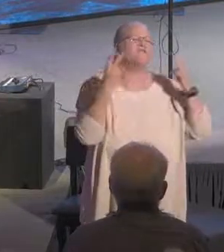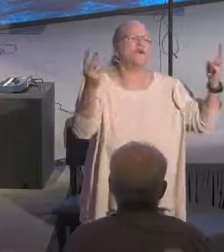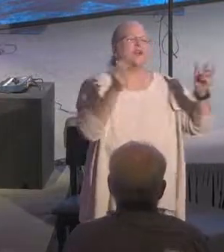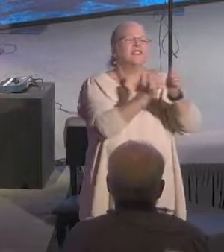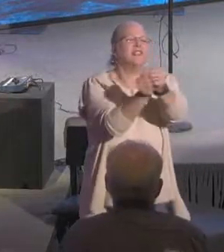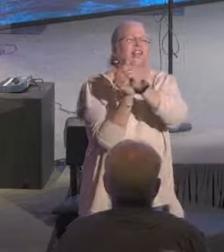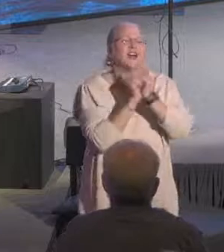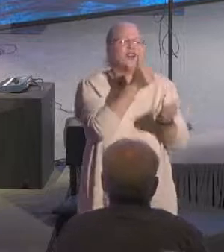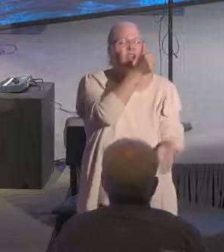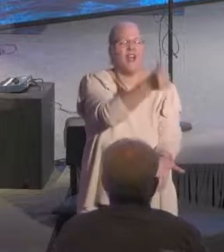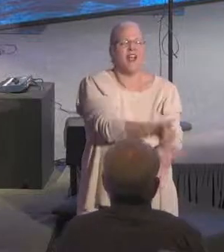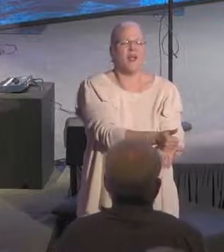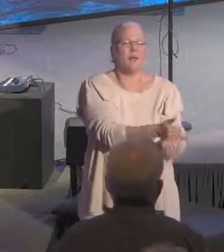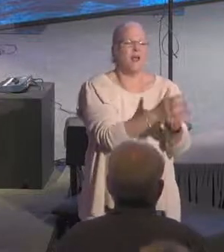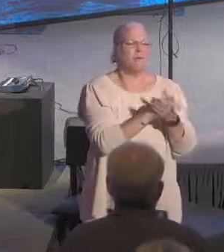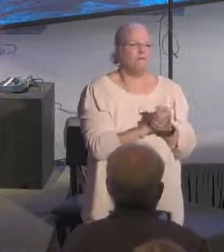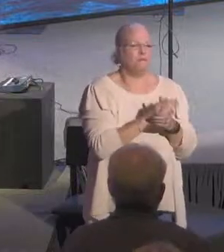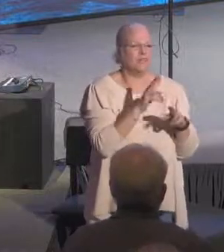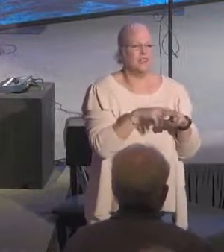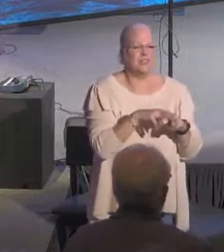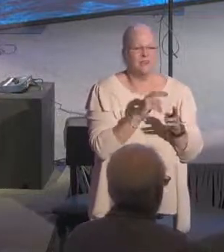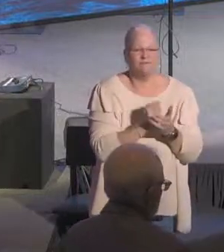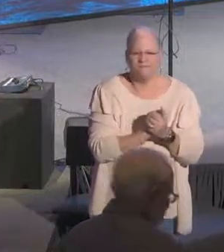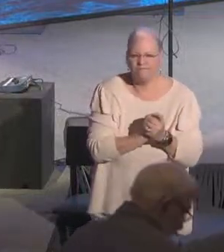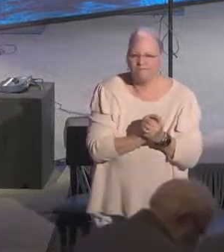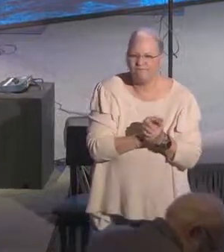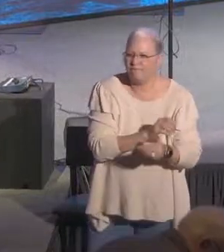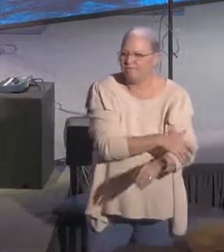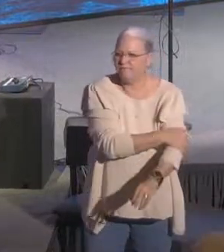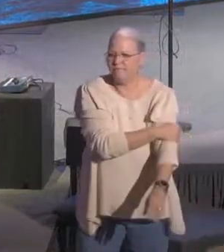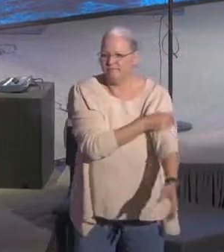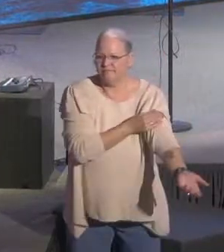it. And I invite you to be seated in his presence.